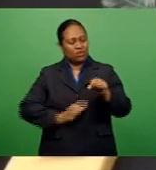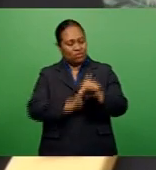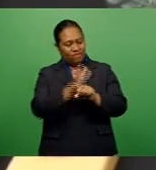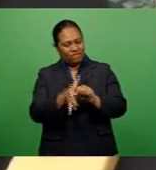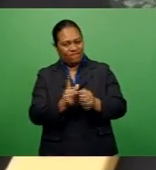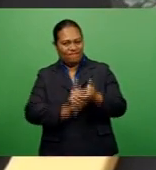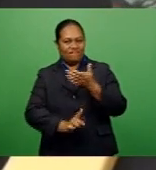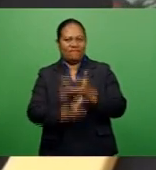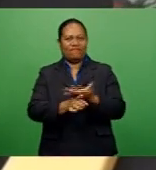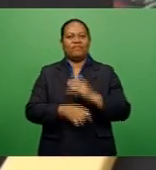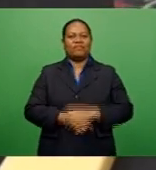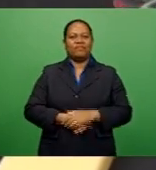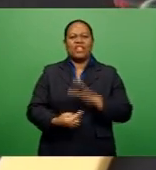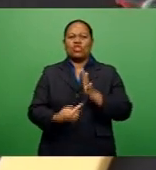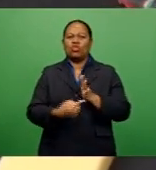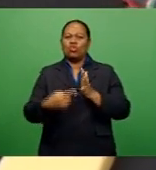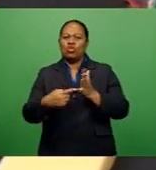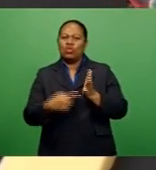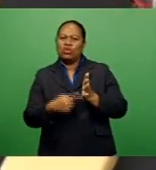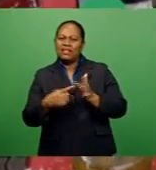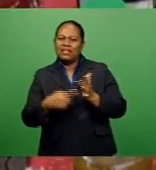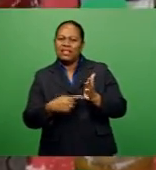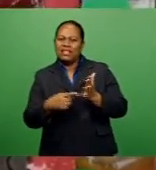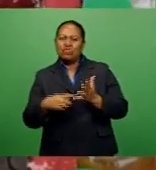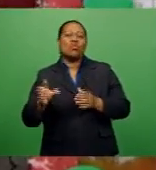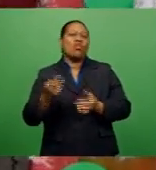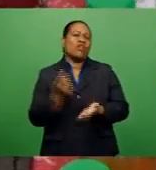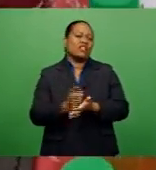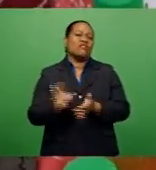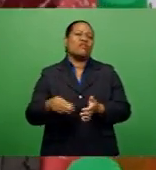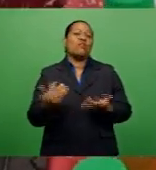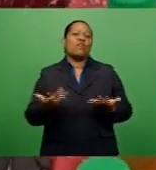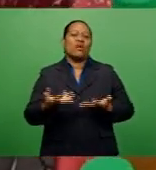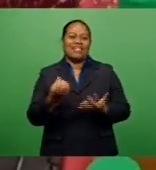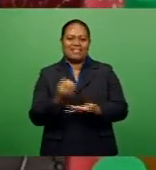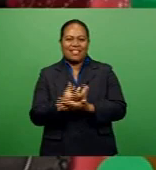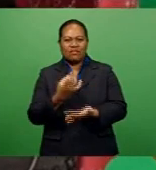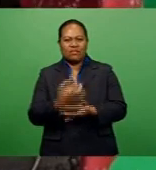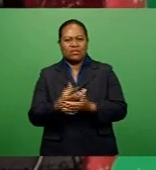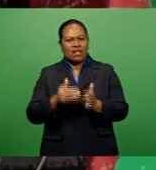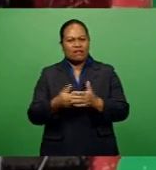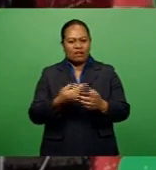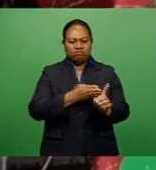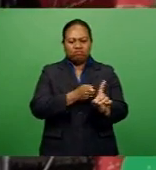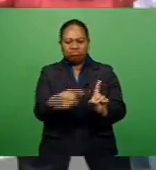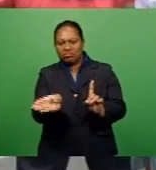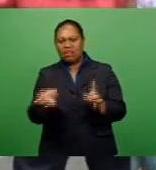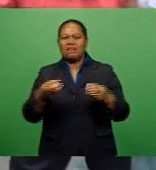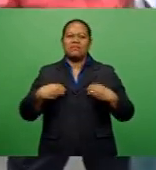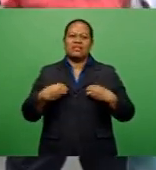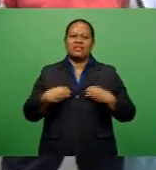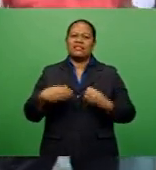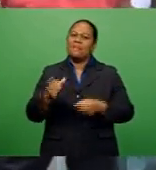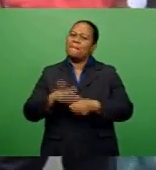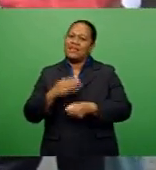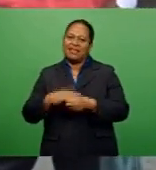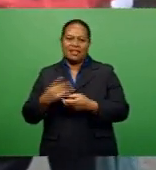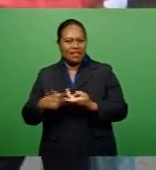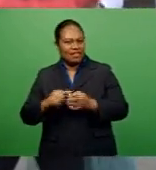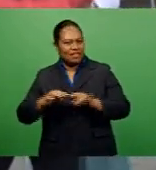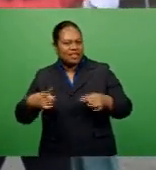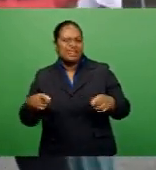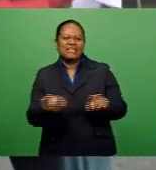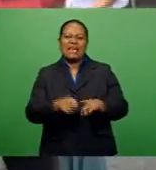pandemic. Tutitu, who is originally from Savu Savu, has diversified her business and makes other products such as